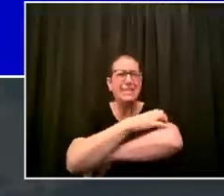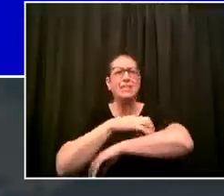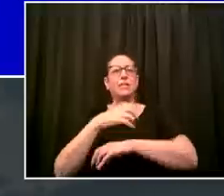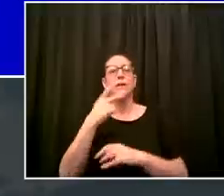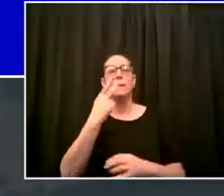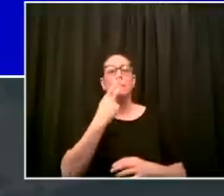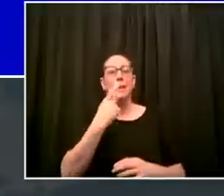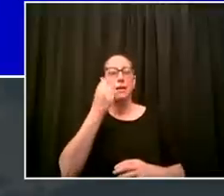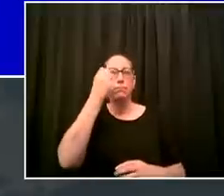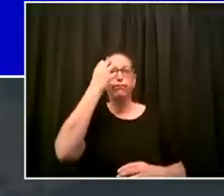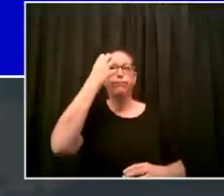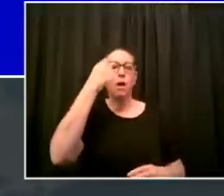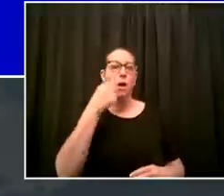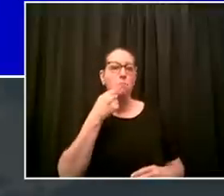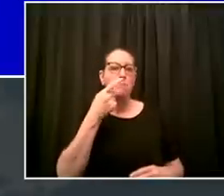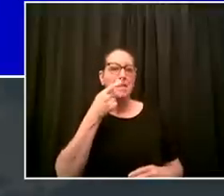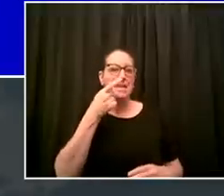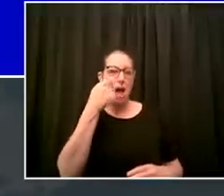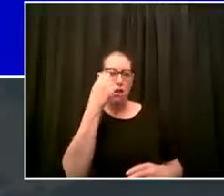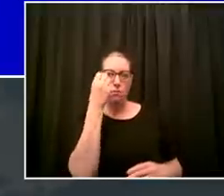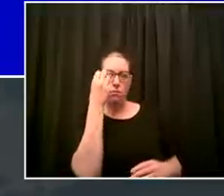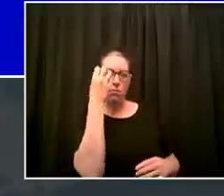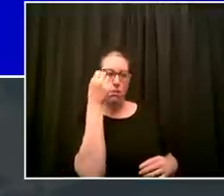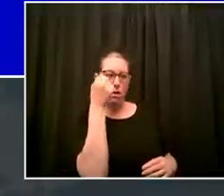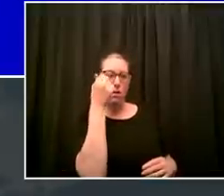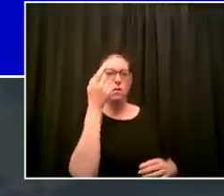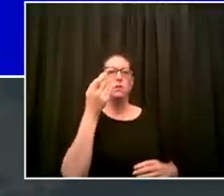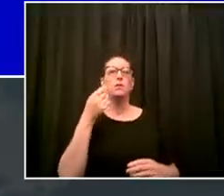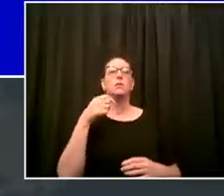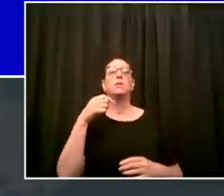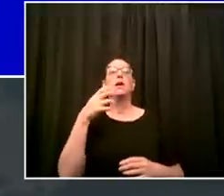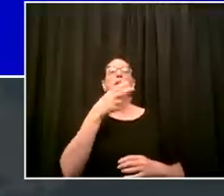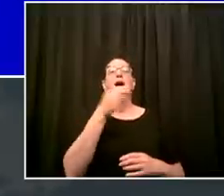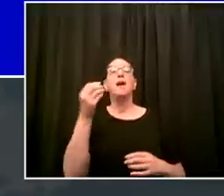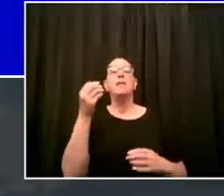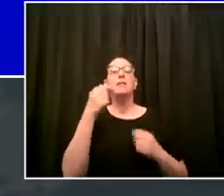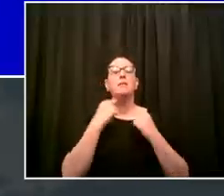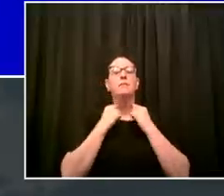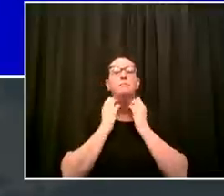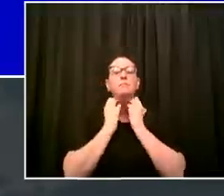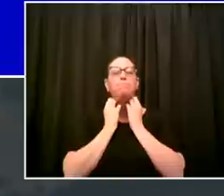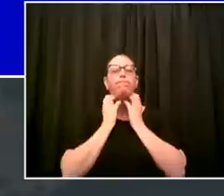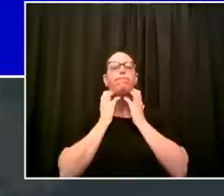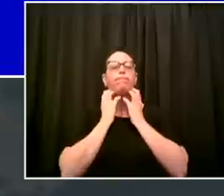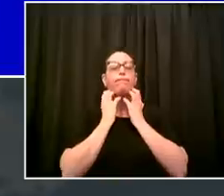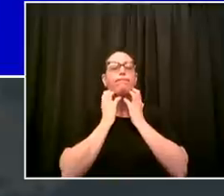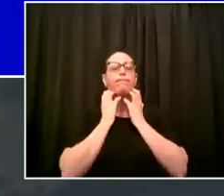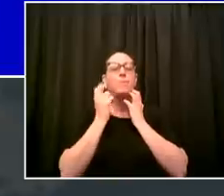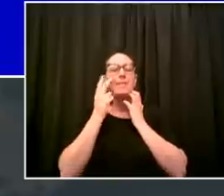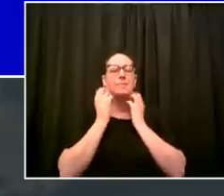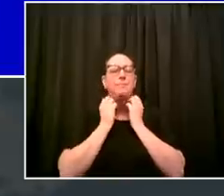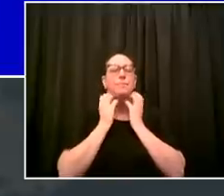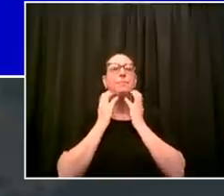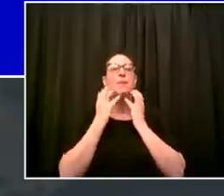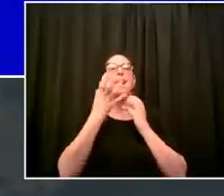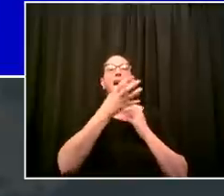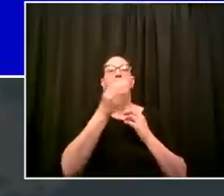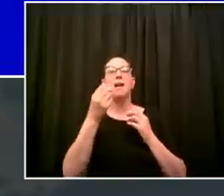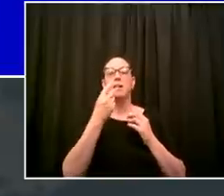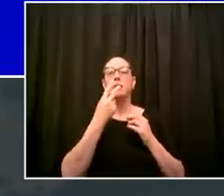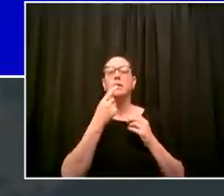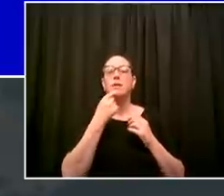node gland in the neck red cracked lips or red tongue and swollen